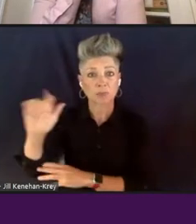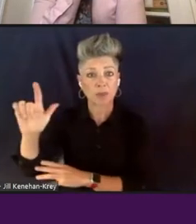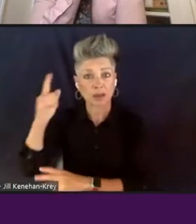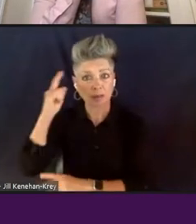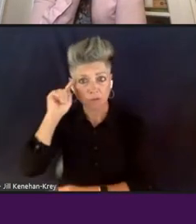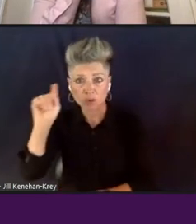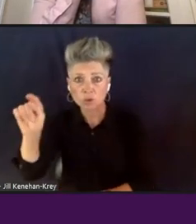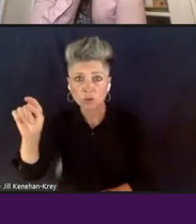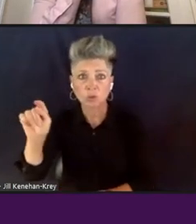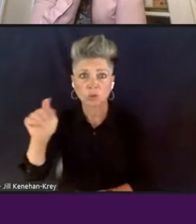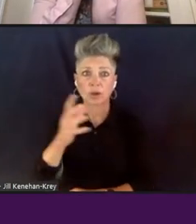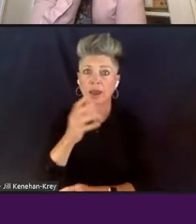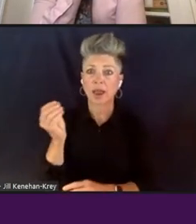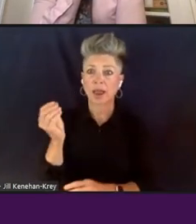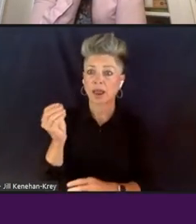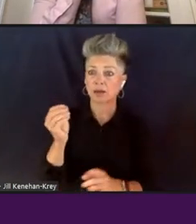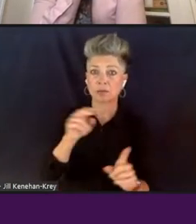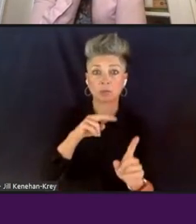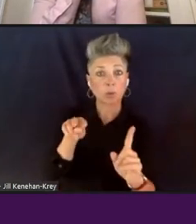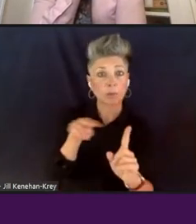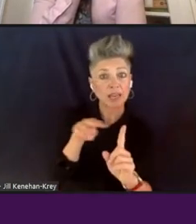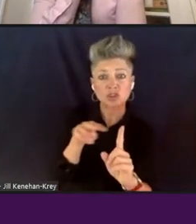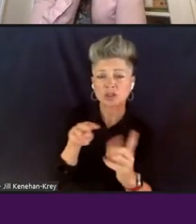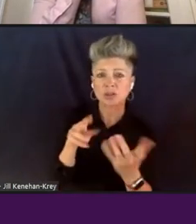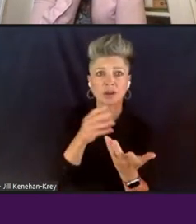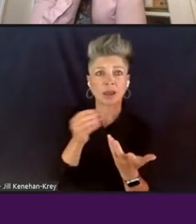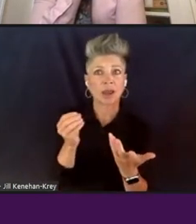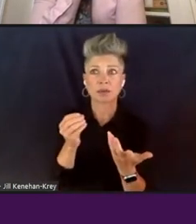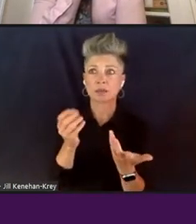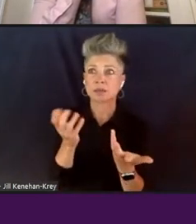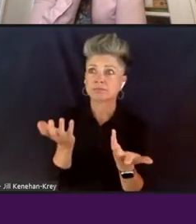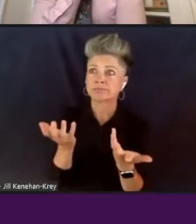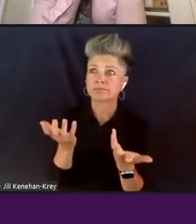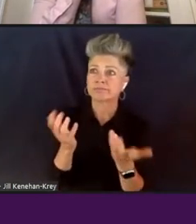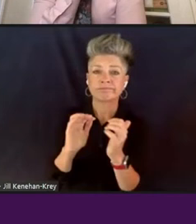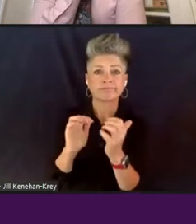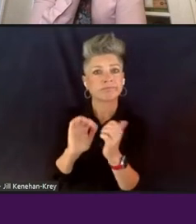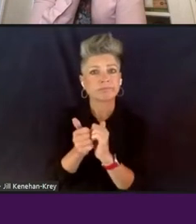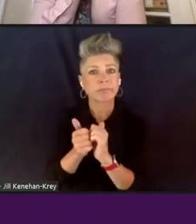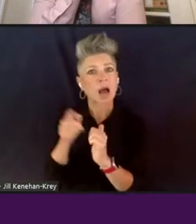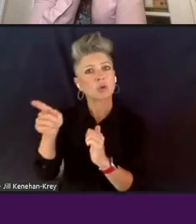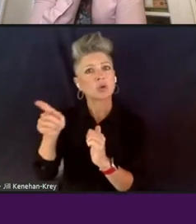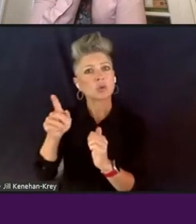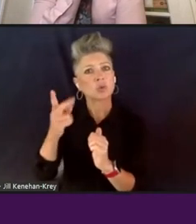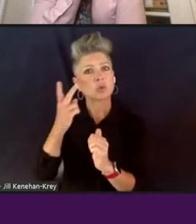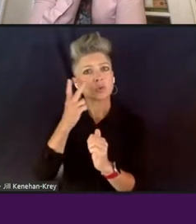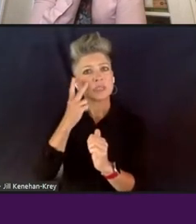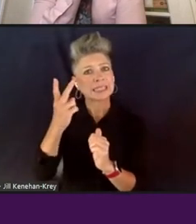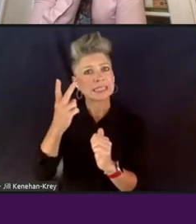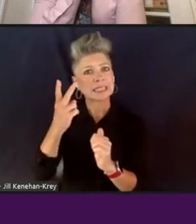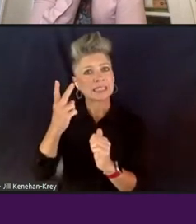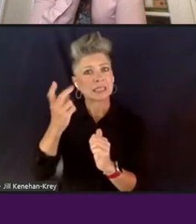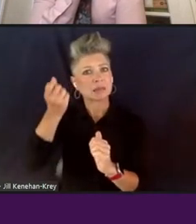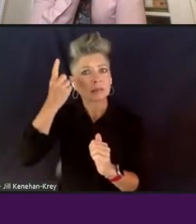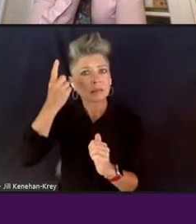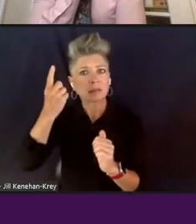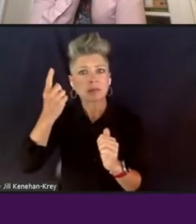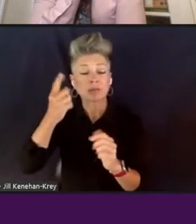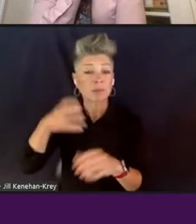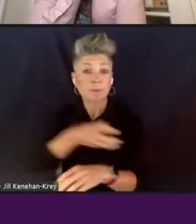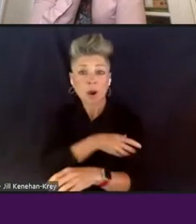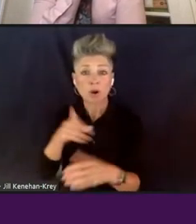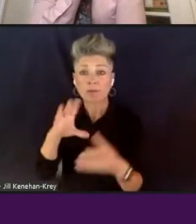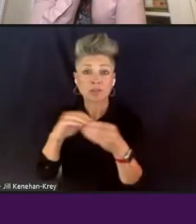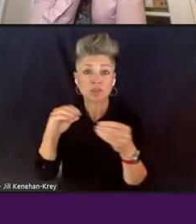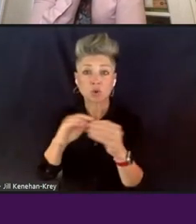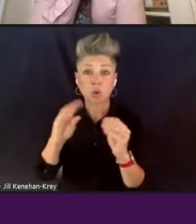probation and, you know, how your life just, and how you see the power of this story being out there for people to understand